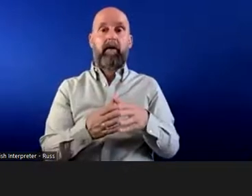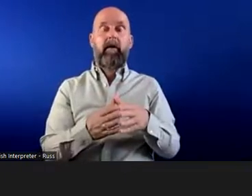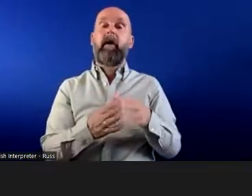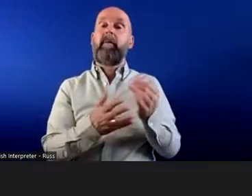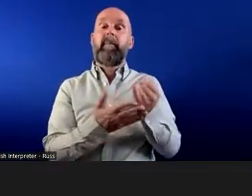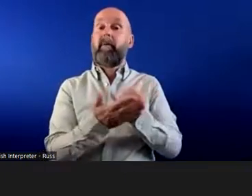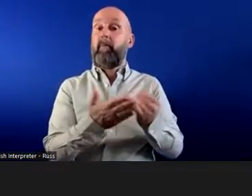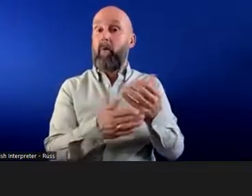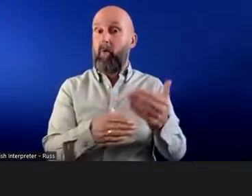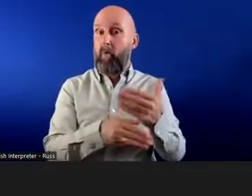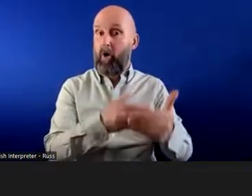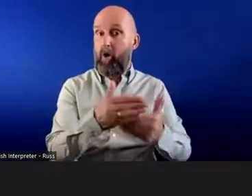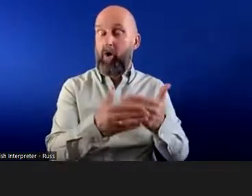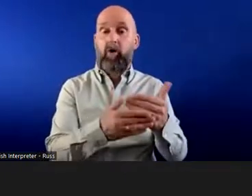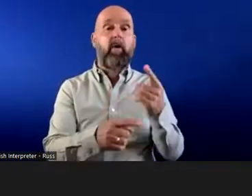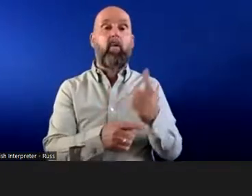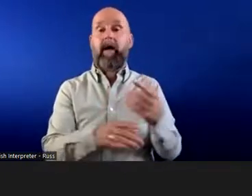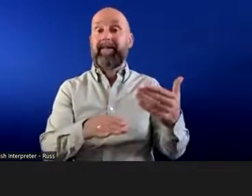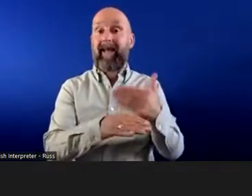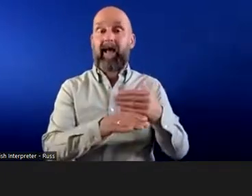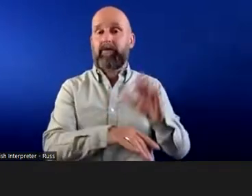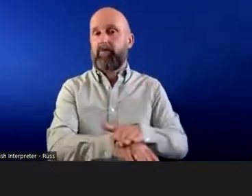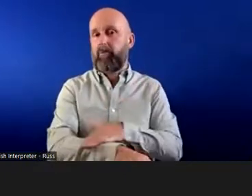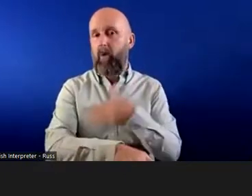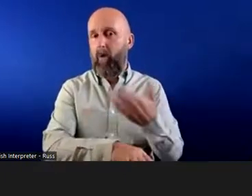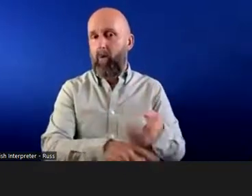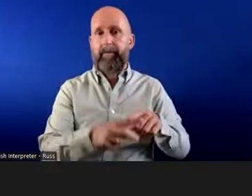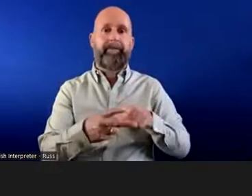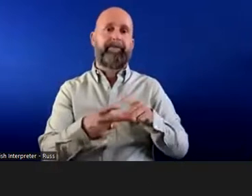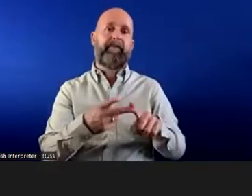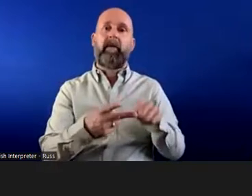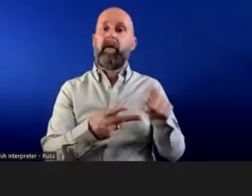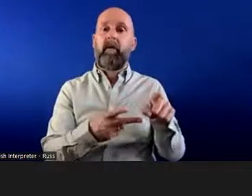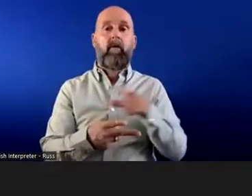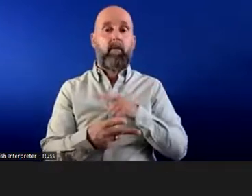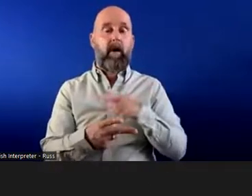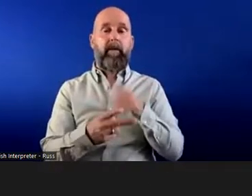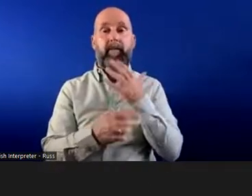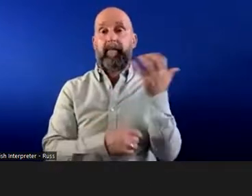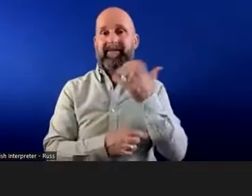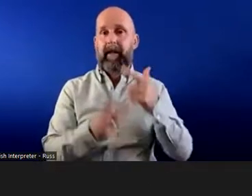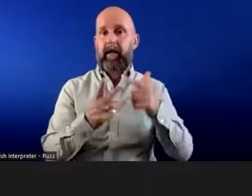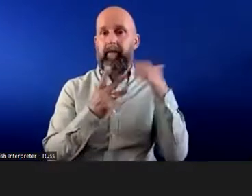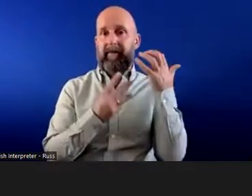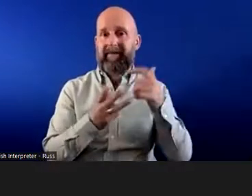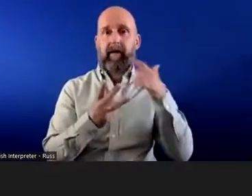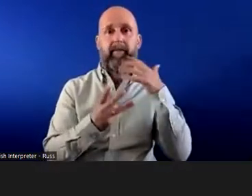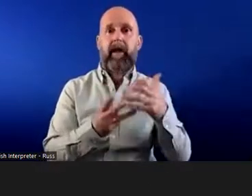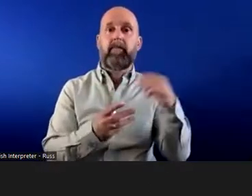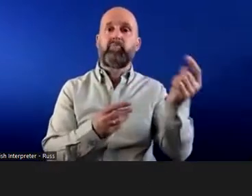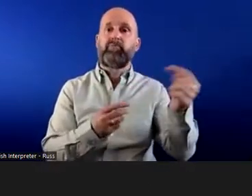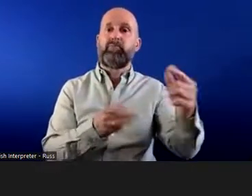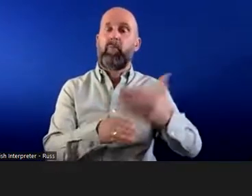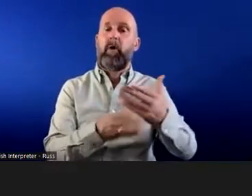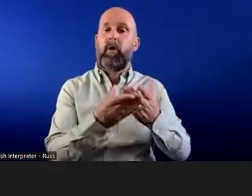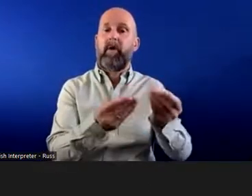performance, completing tasks too slowly, perhaps making a greater than average number of mistakes, or a poor attendance, record perhaps